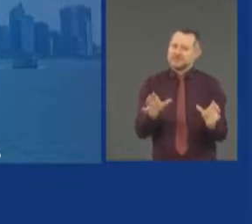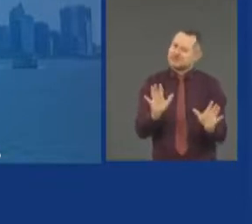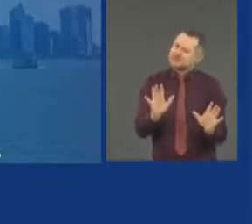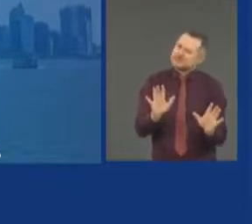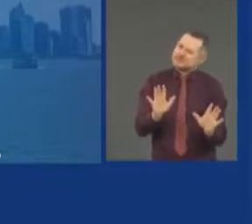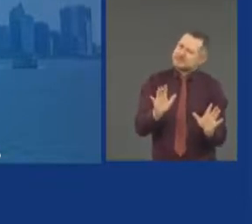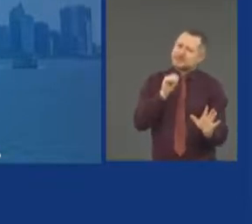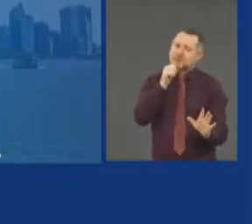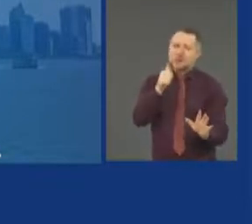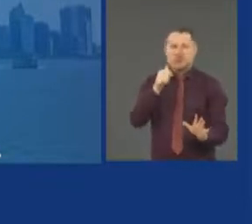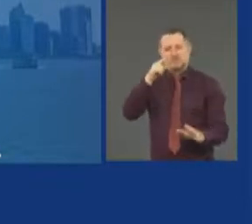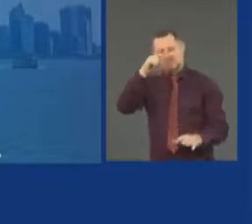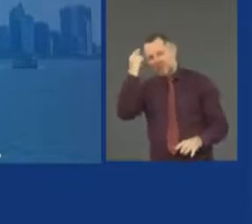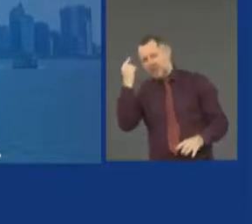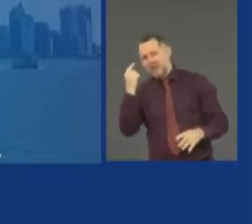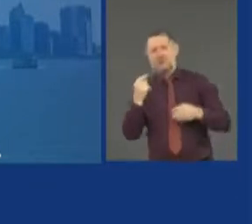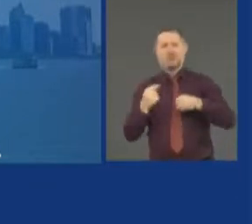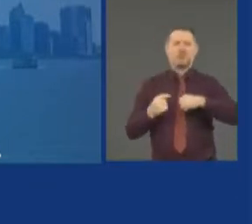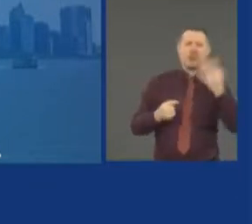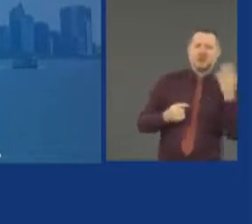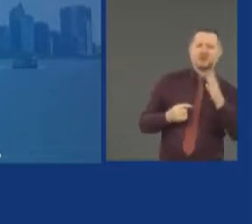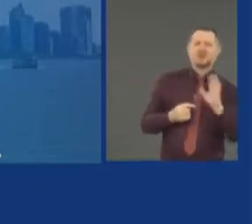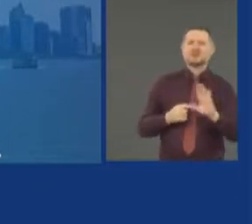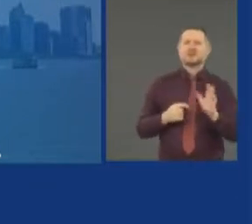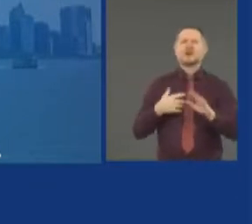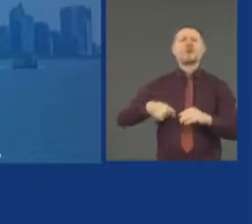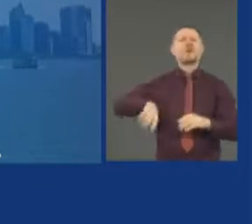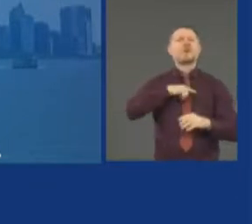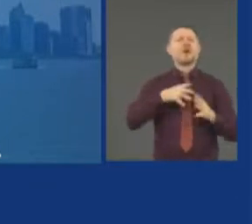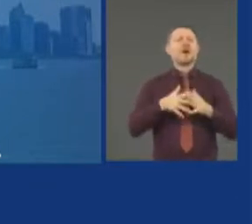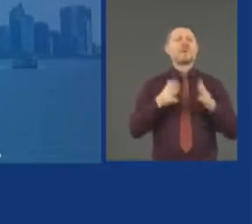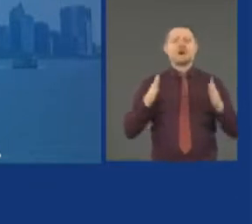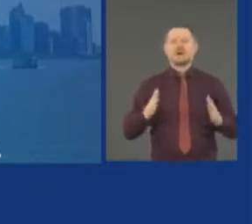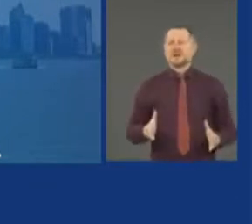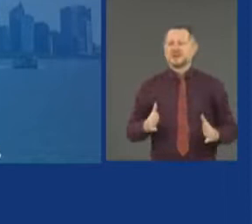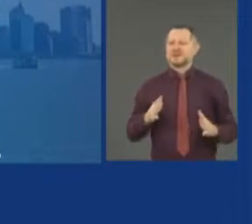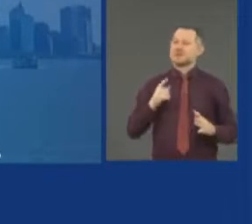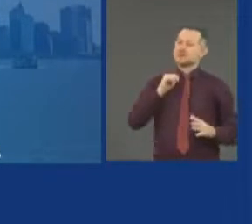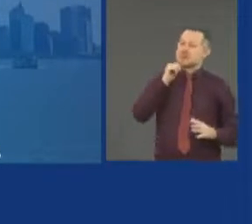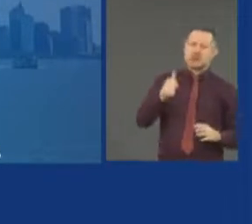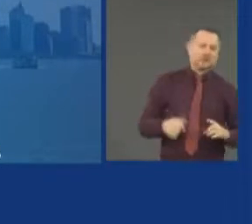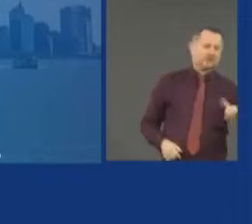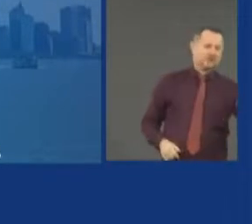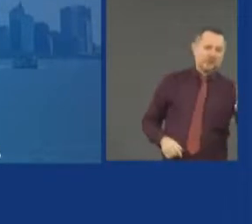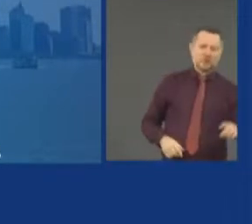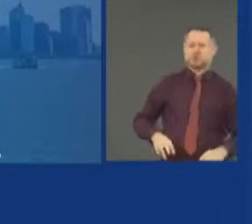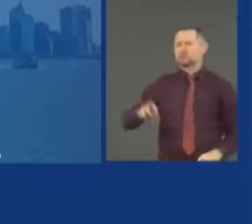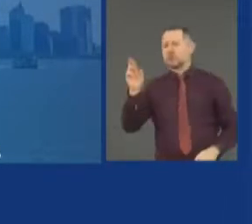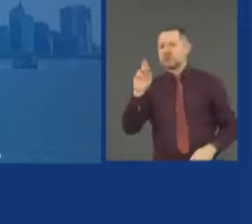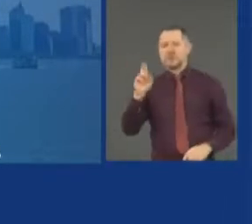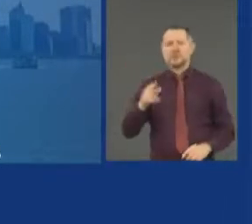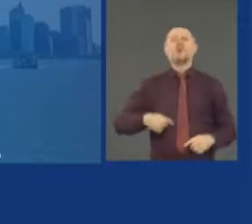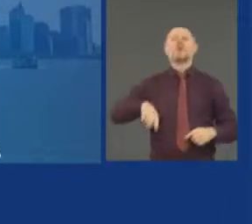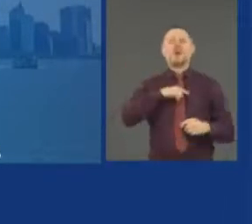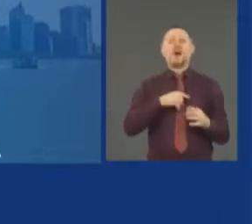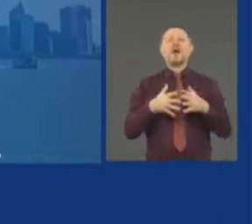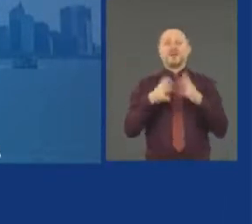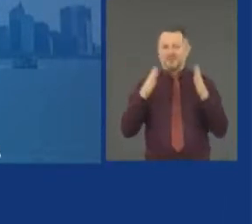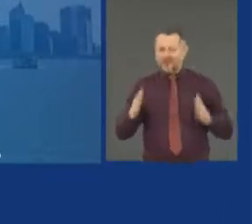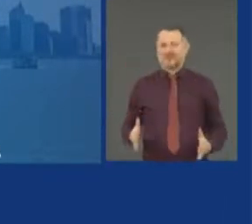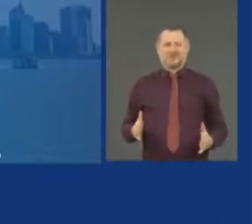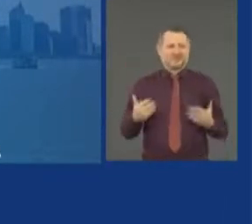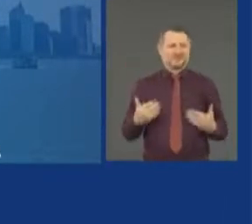Americans. We're not Democrats and Republicans. We're Americans. You're not going to address these